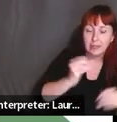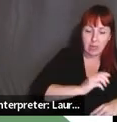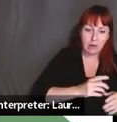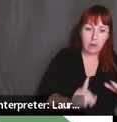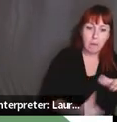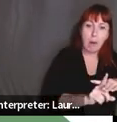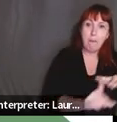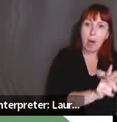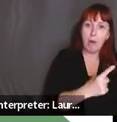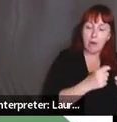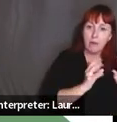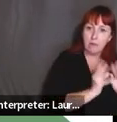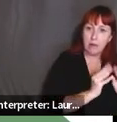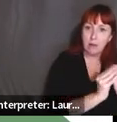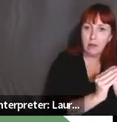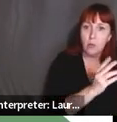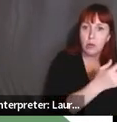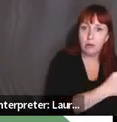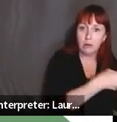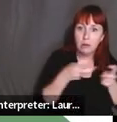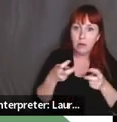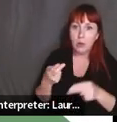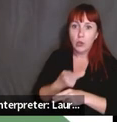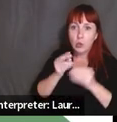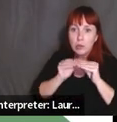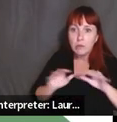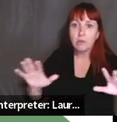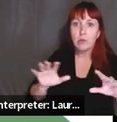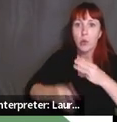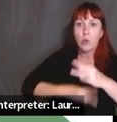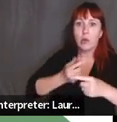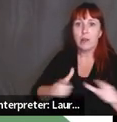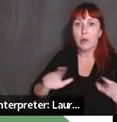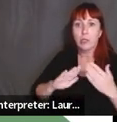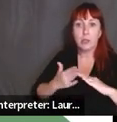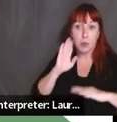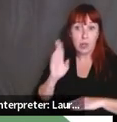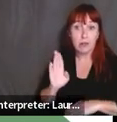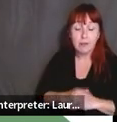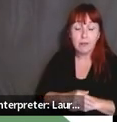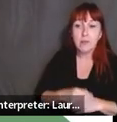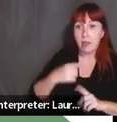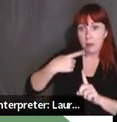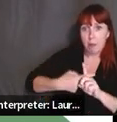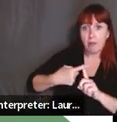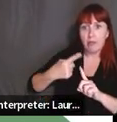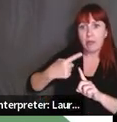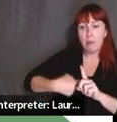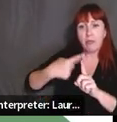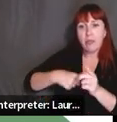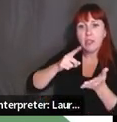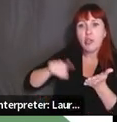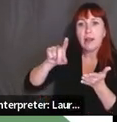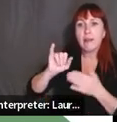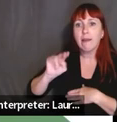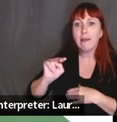and bubble up and actually be used, uh, in the greater world language community. Uh, we'll be setting up a monthly check-in meeting to provide guidance and